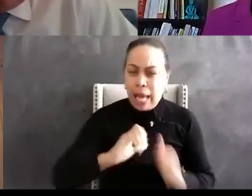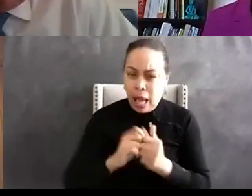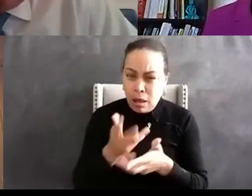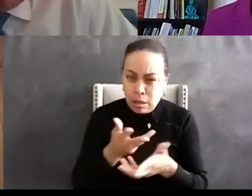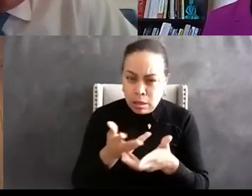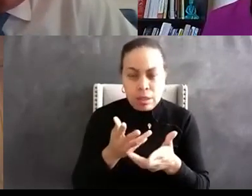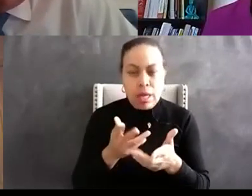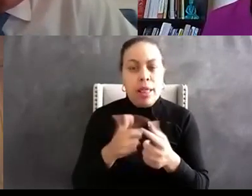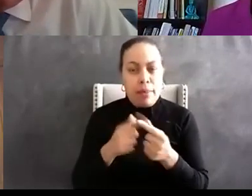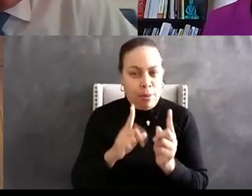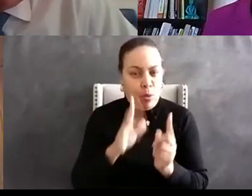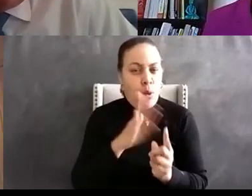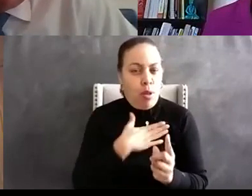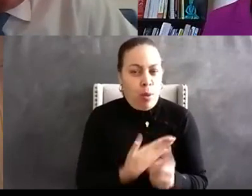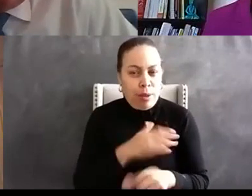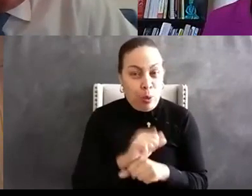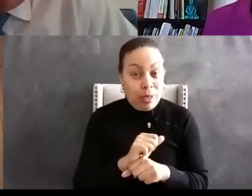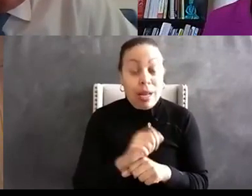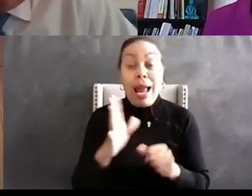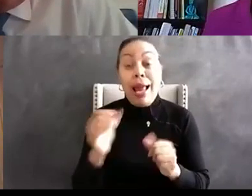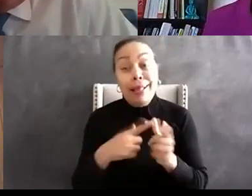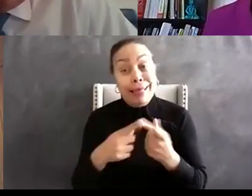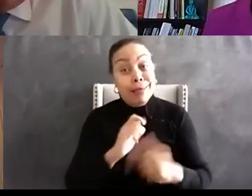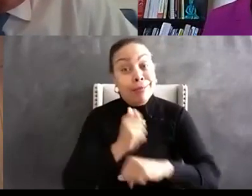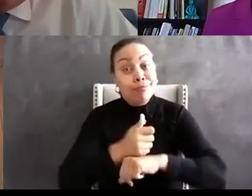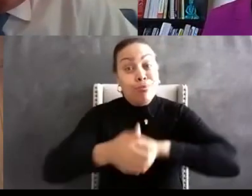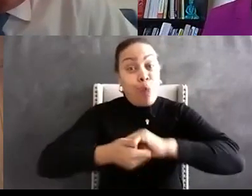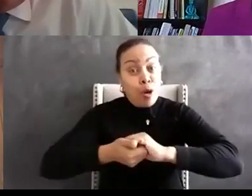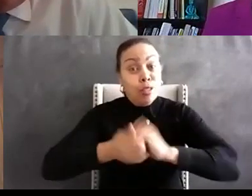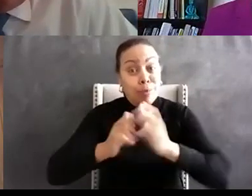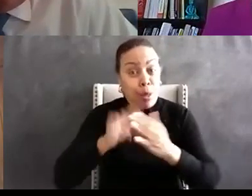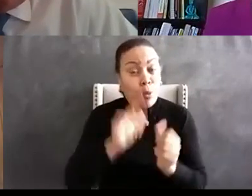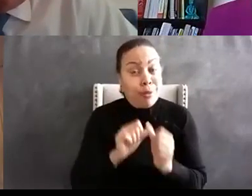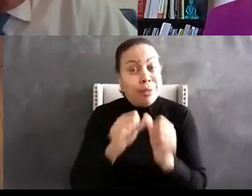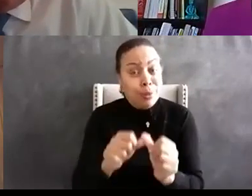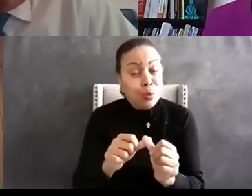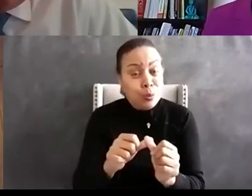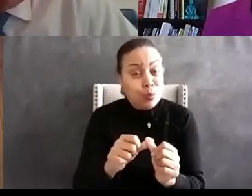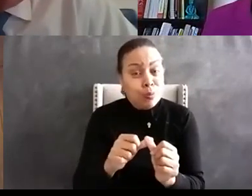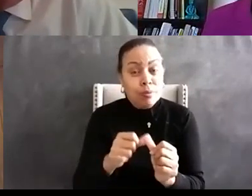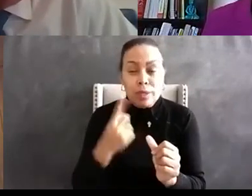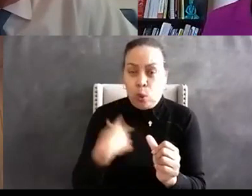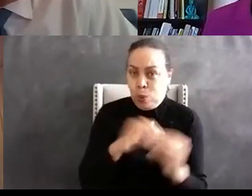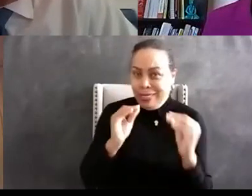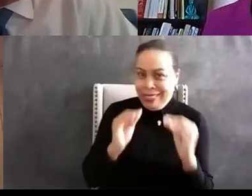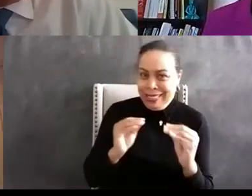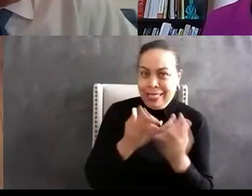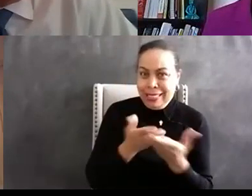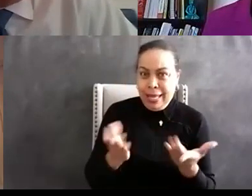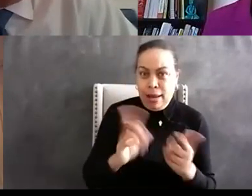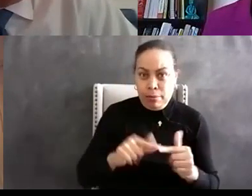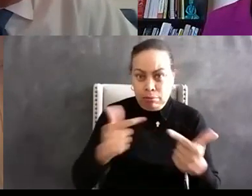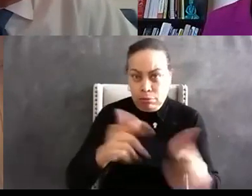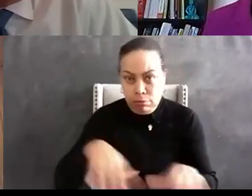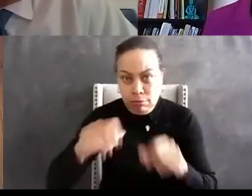that they continue the work you know our work is always that um we teach them how to continue these skills the